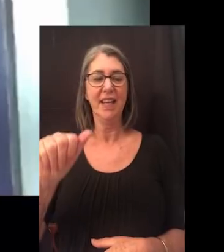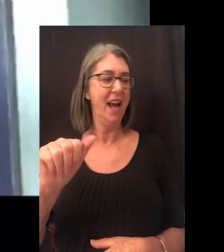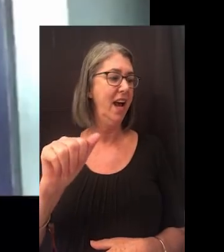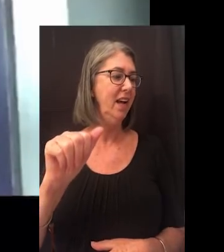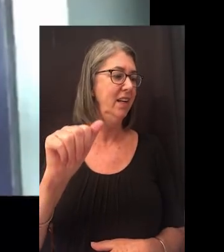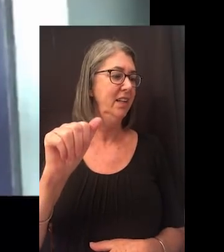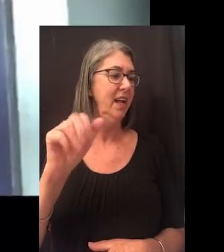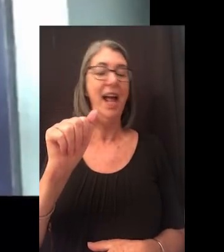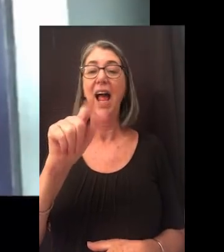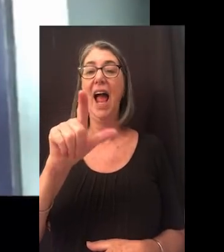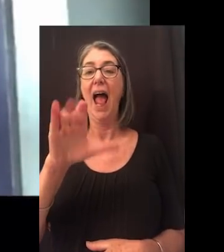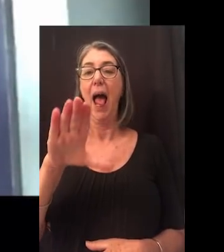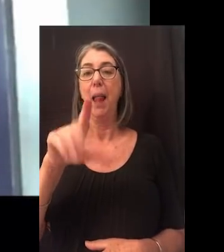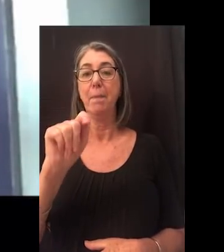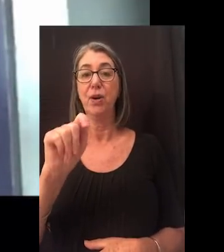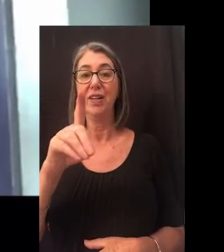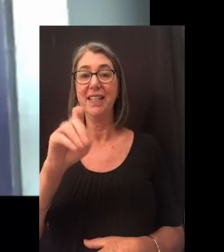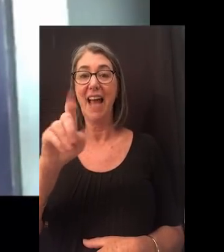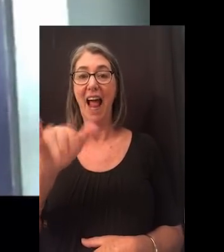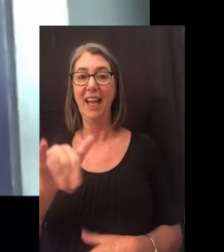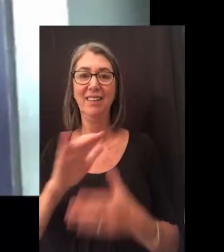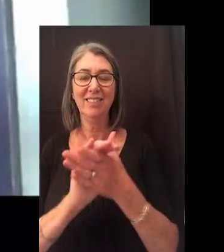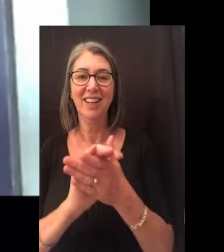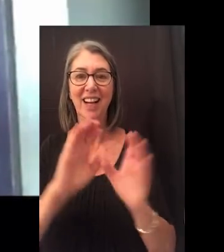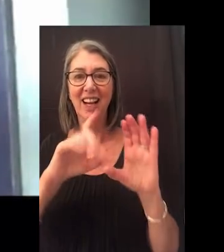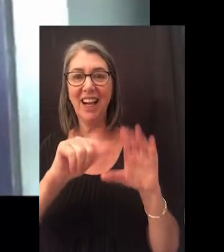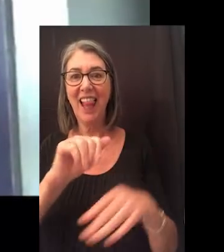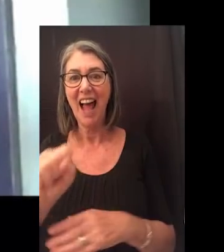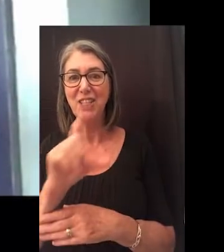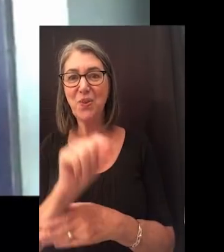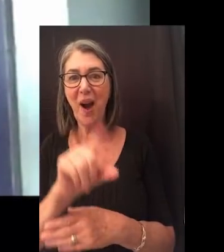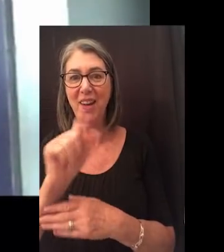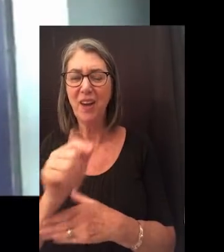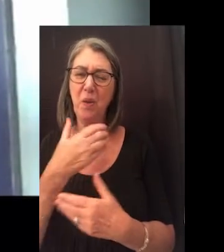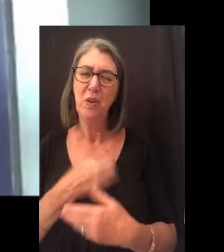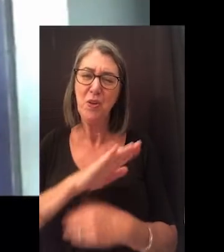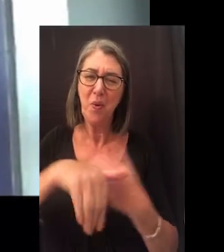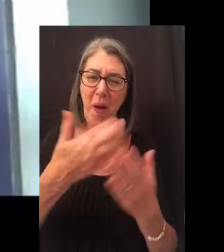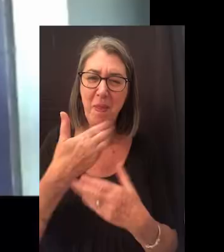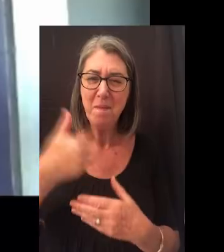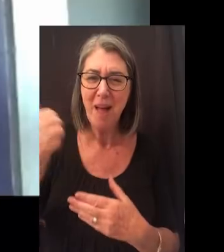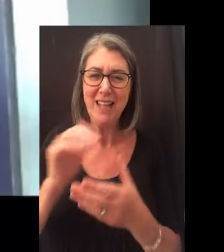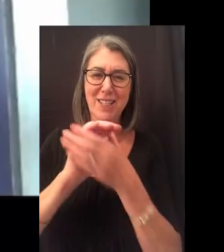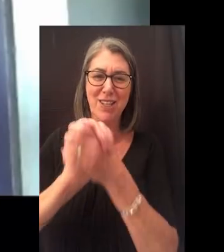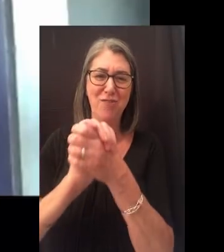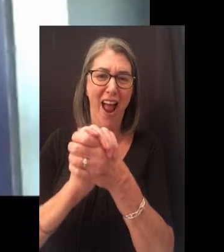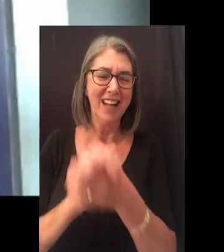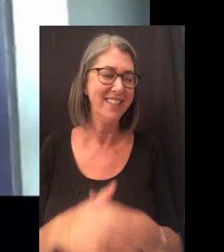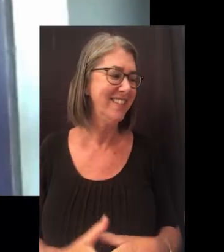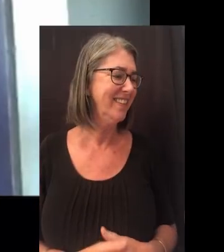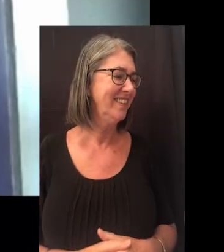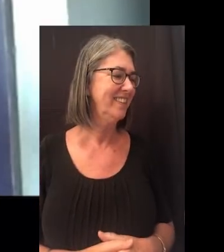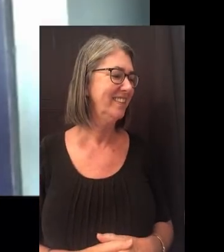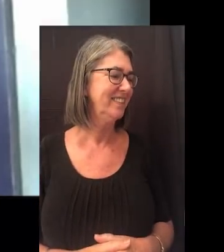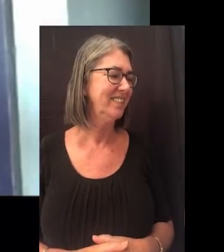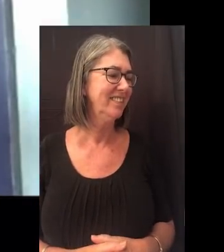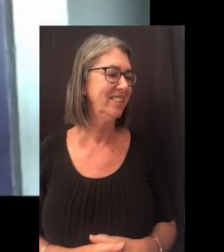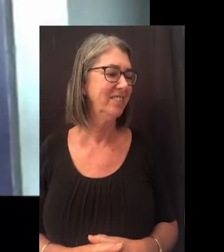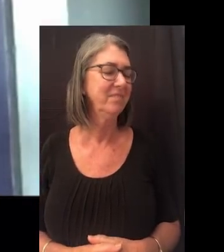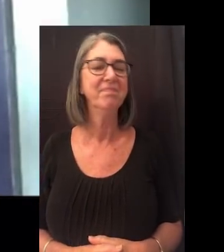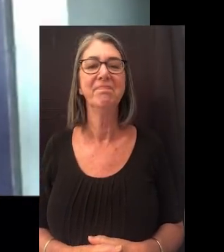Maricia Albert Daly. Congratulations, class of 2020. Maricia Wishing you all the best. Congrats.